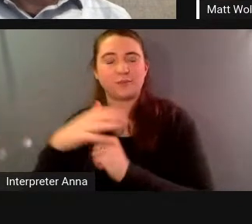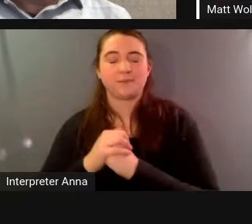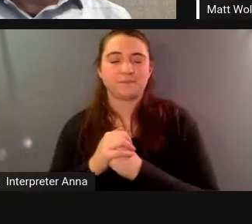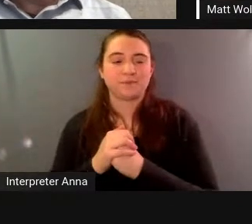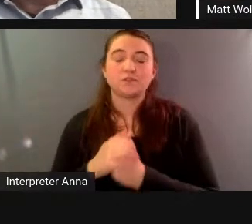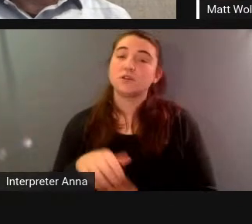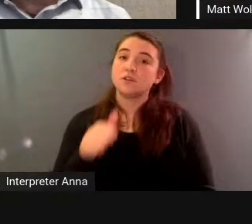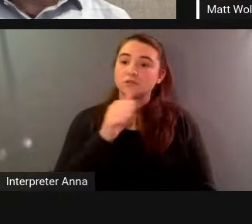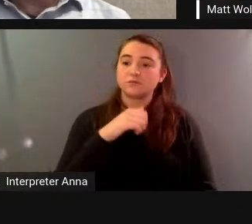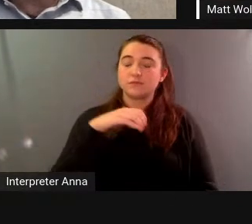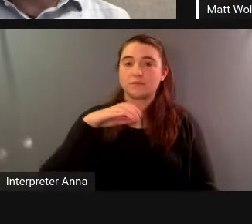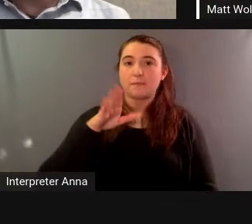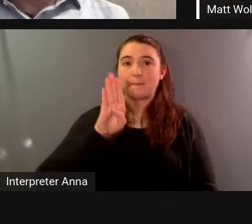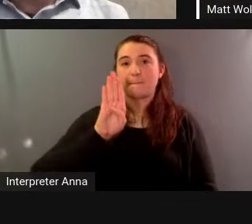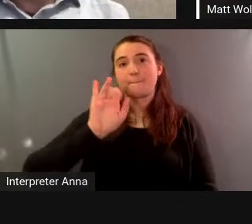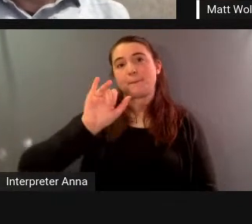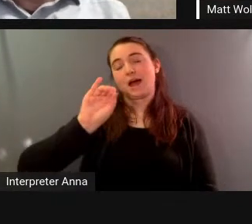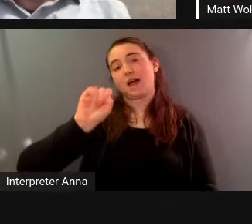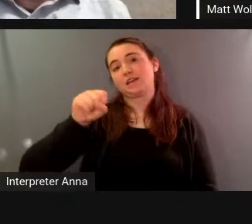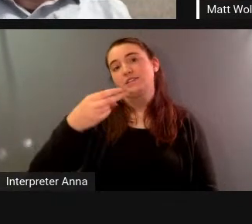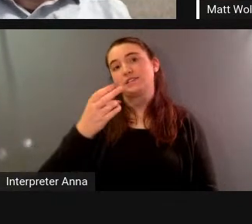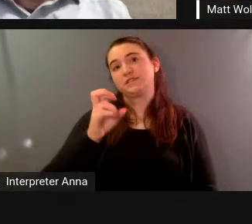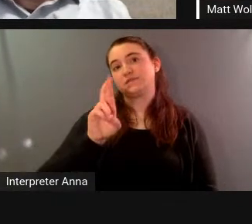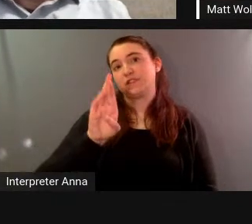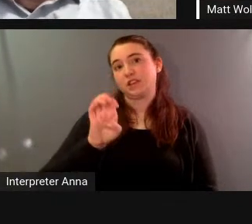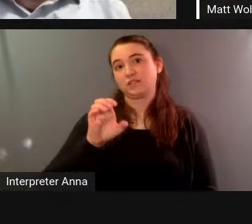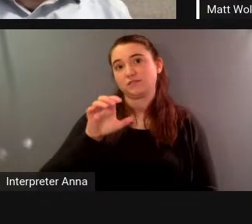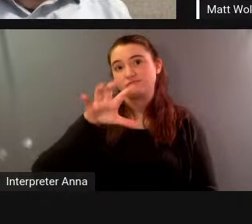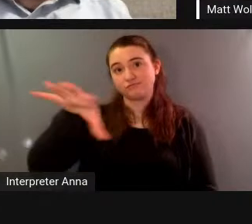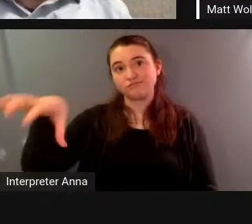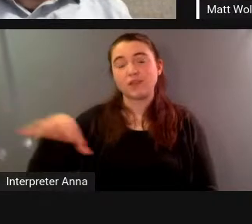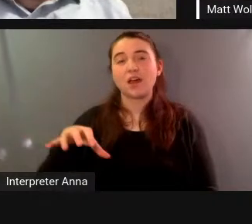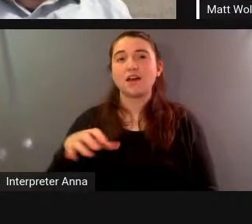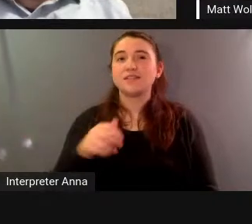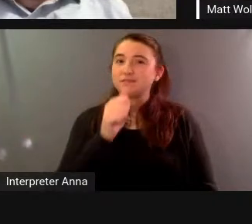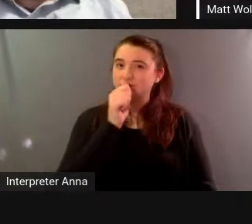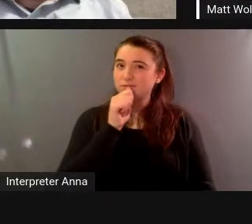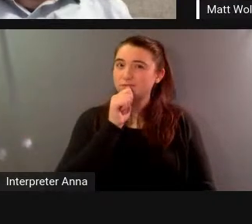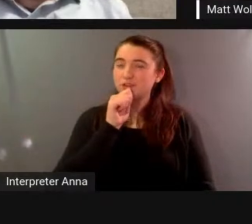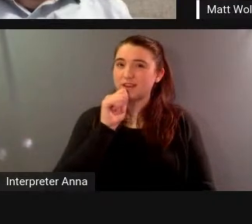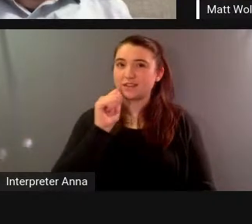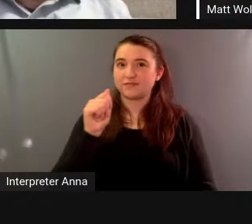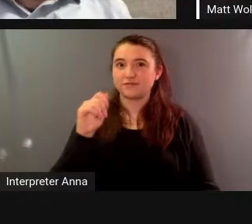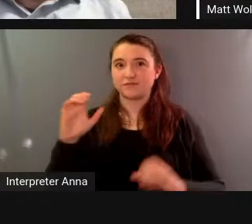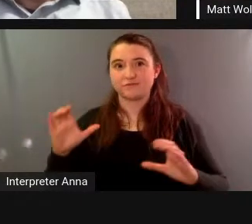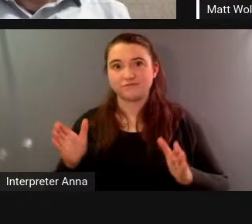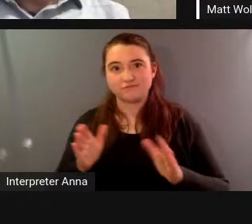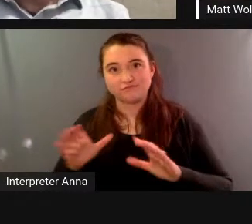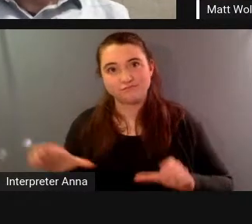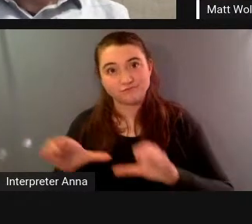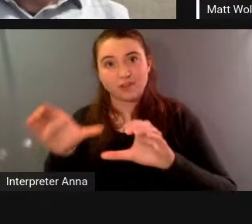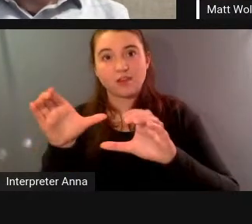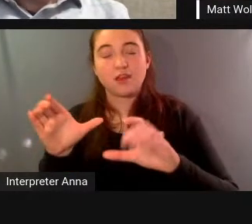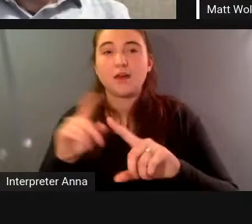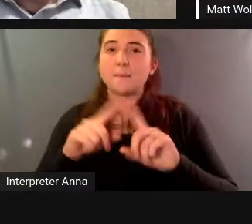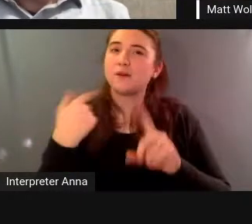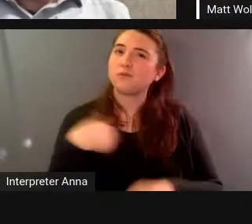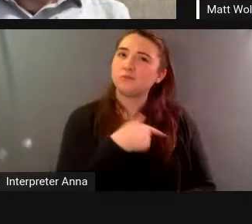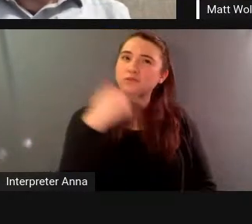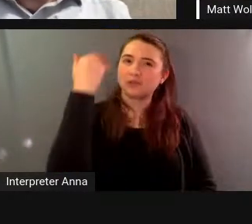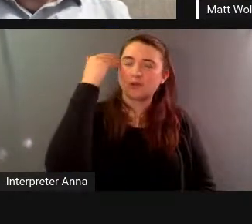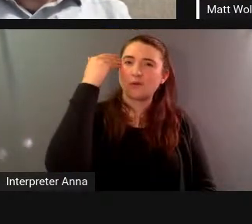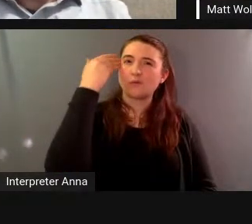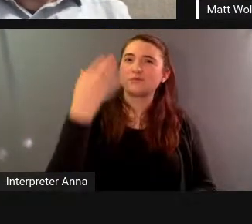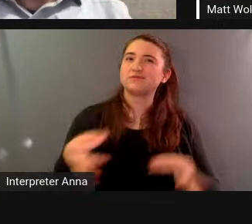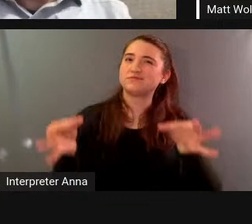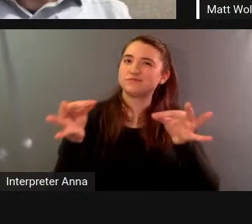biosphere two we were quite aware that we were doing you know fundamental research that would be valuable for people around